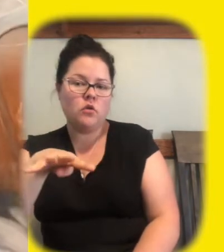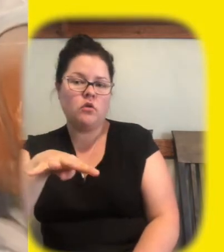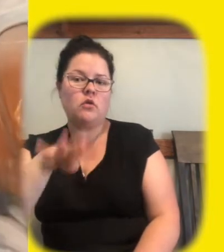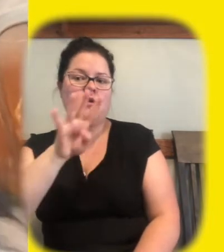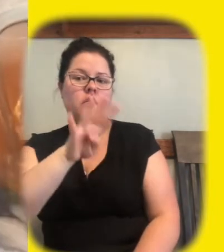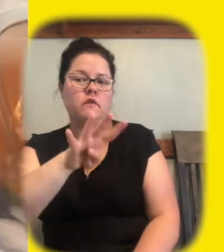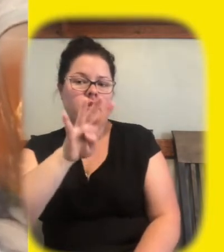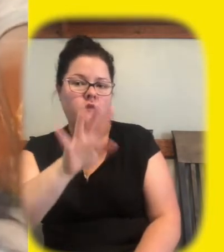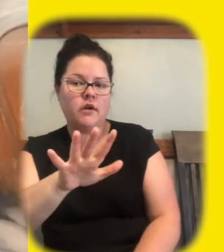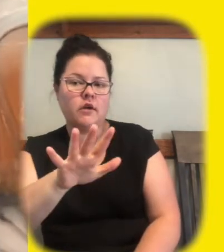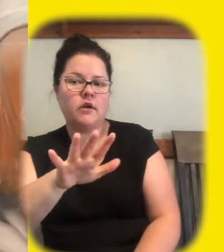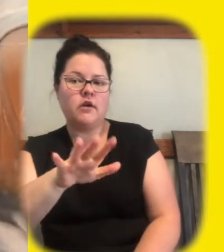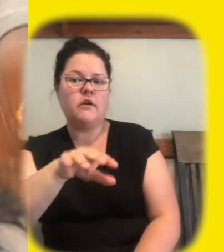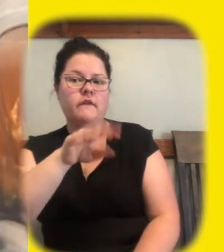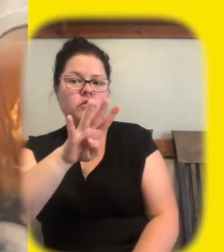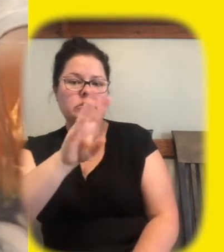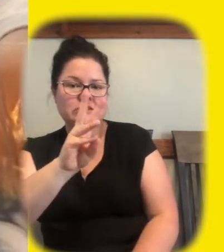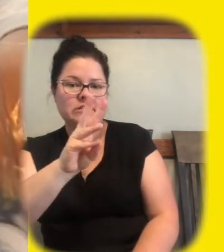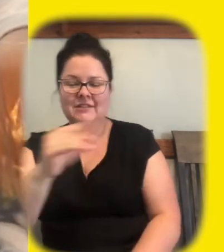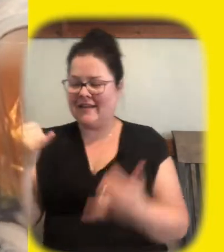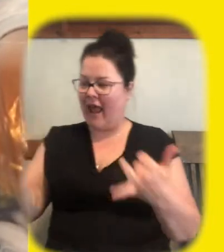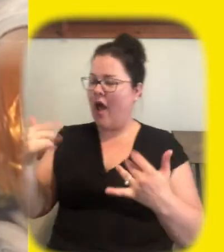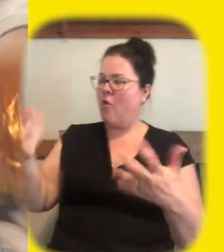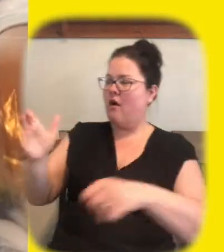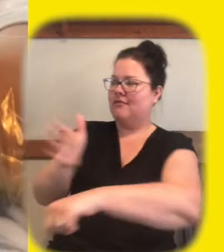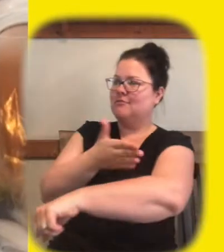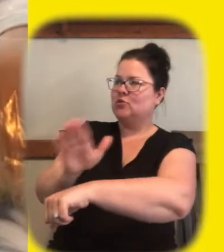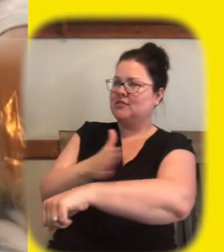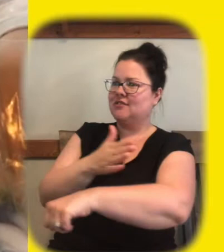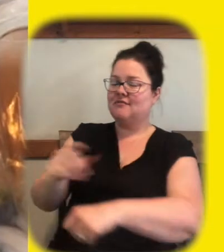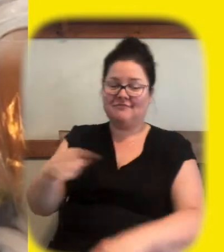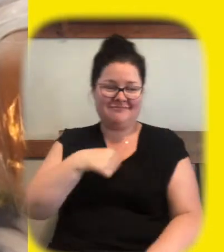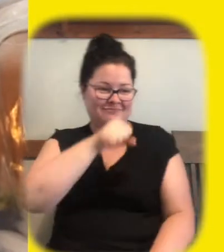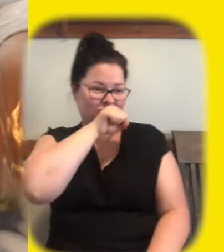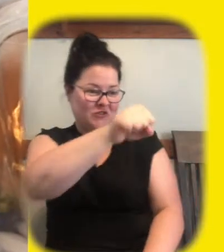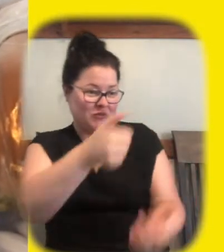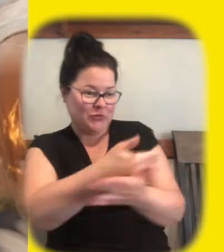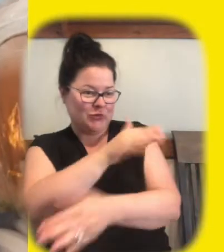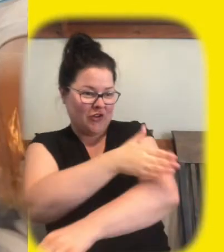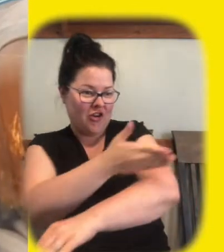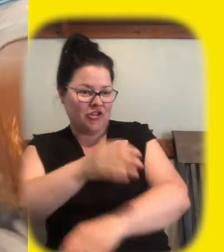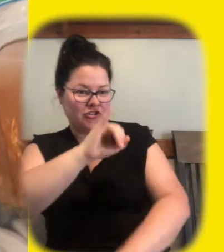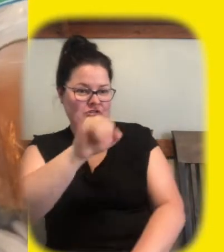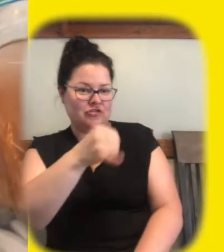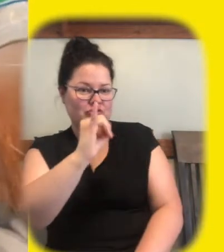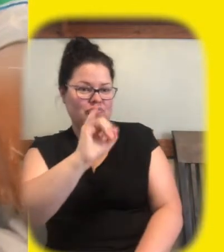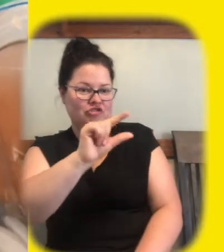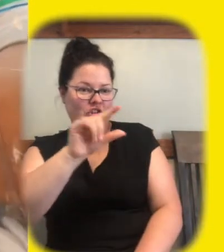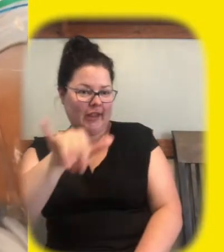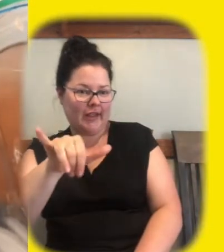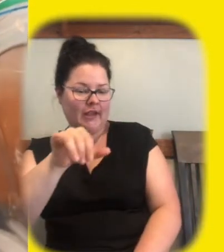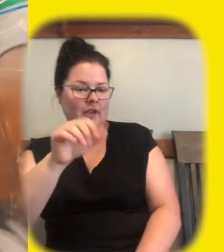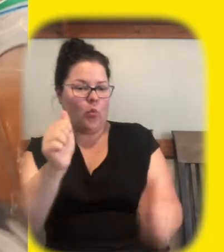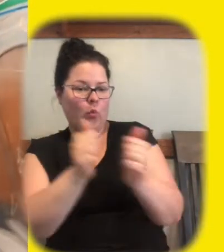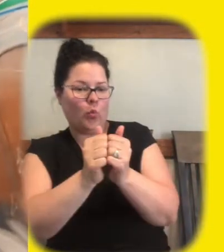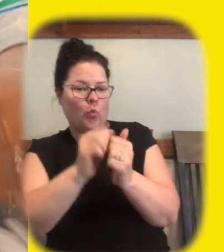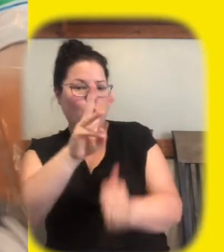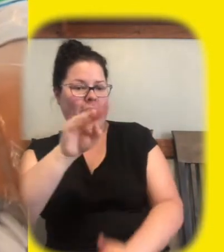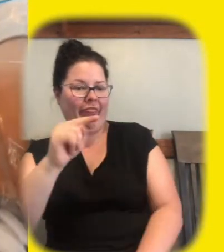i wish i could get my ipad and turn on getting jiggy with it is that your favorite new song is that your favorite new song no